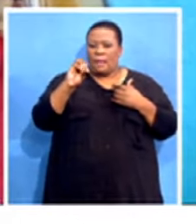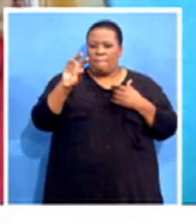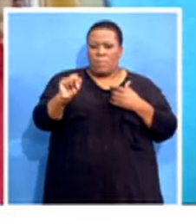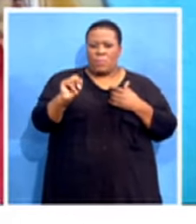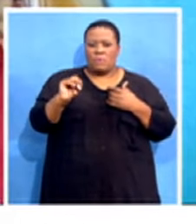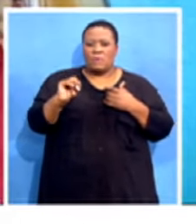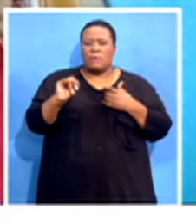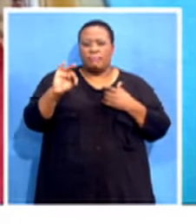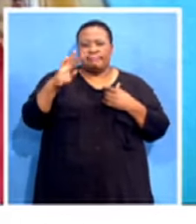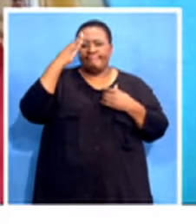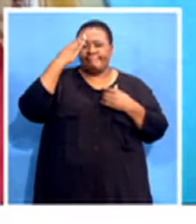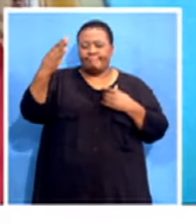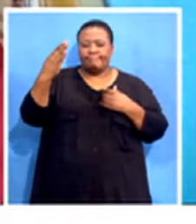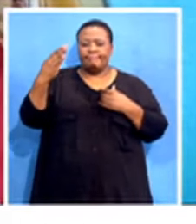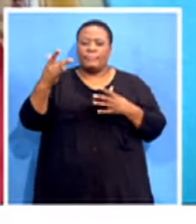us. Welcome to the agenda.